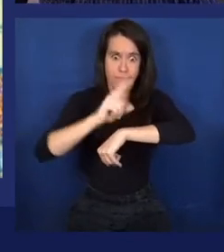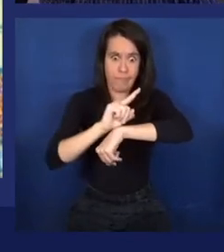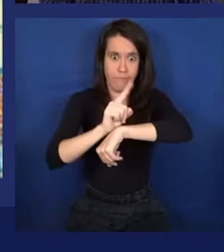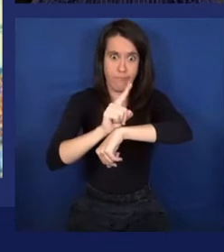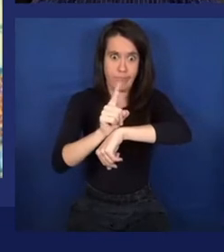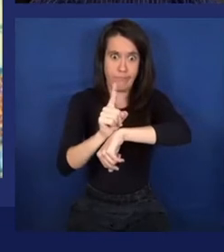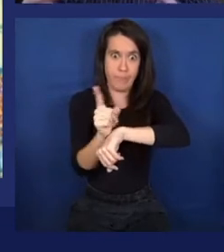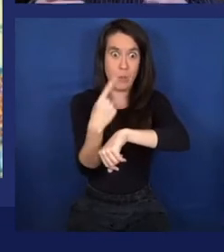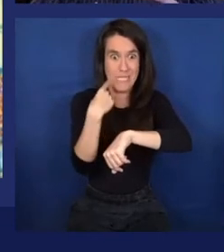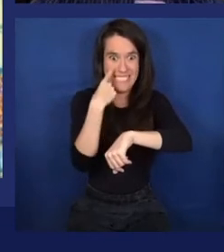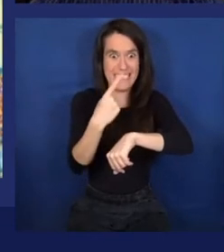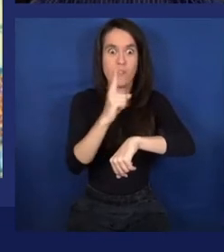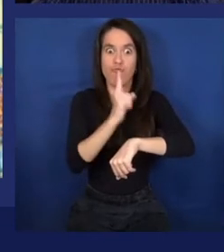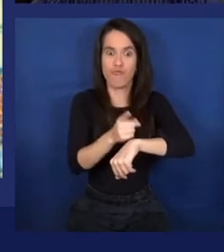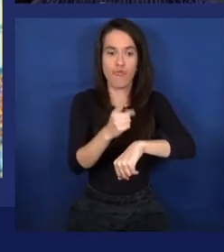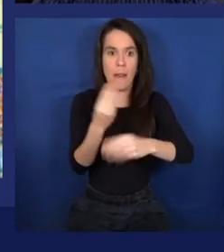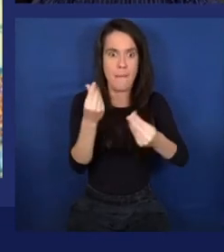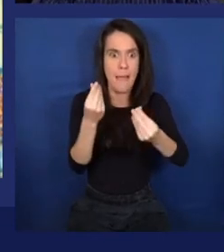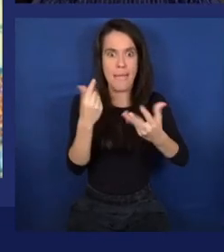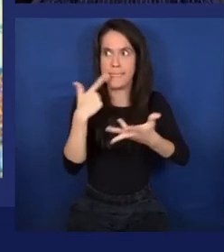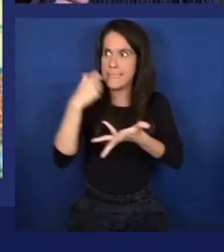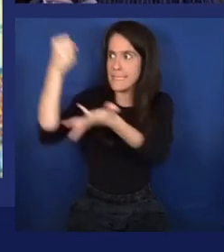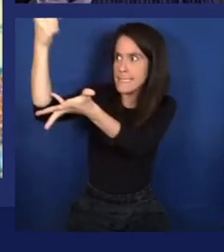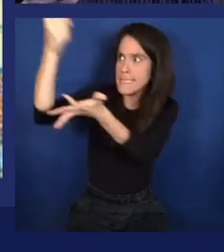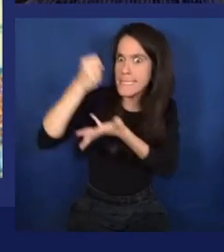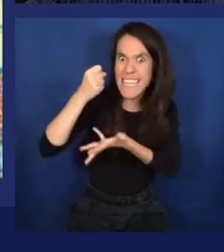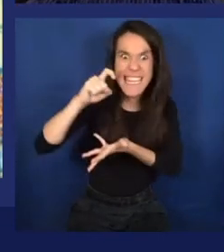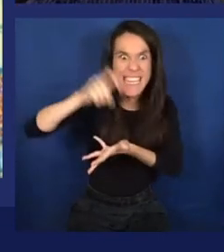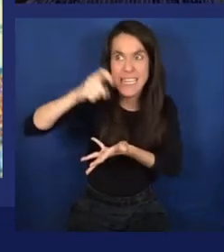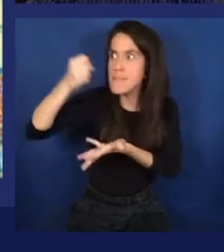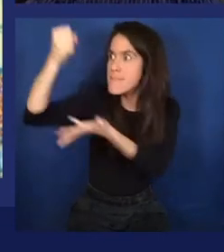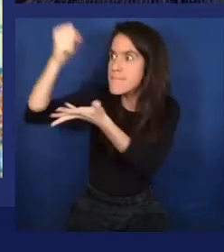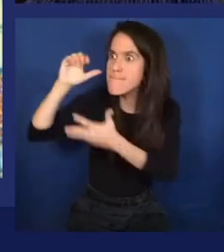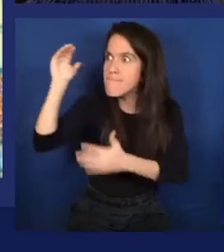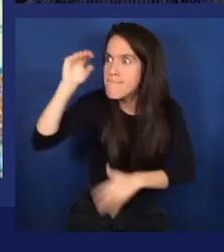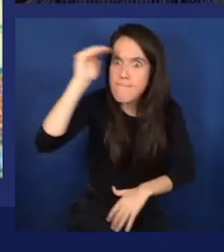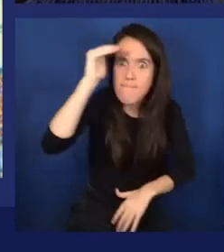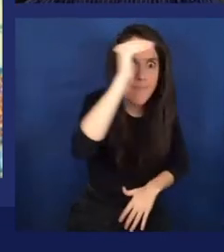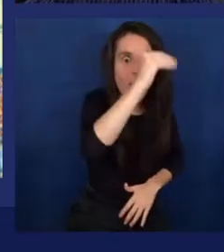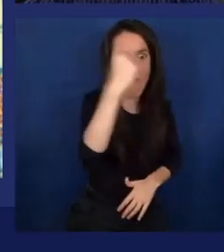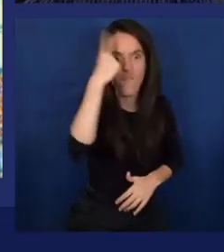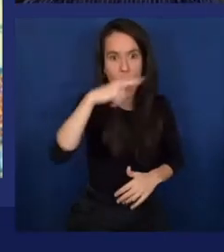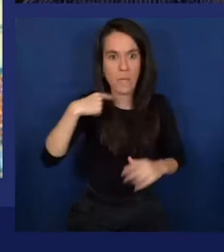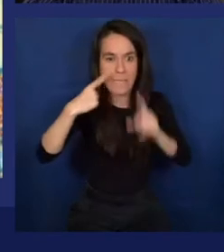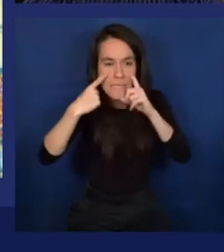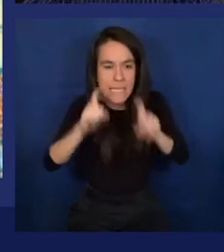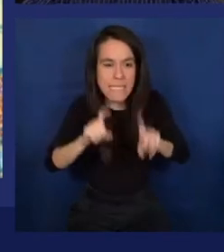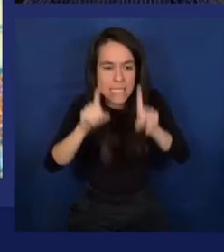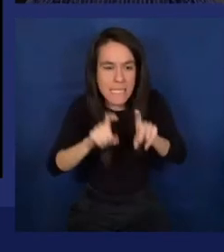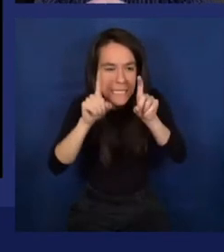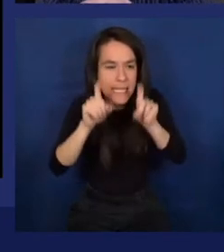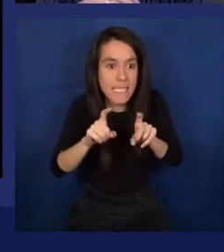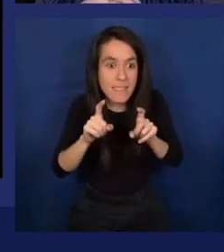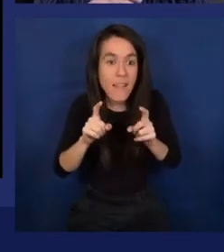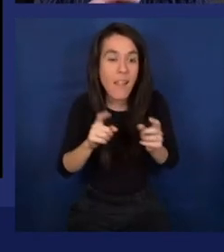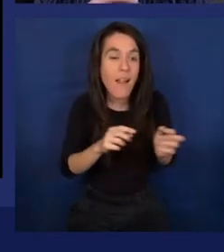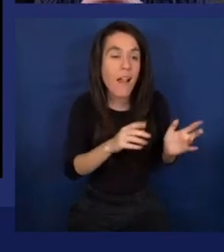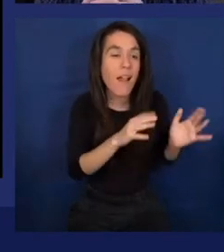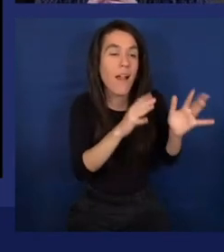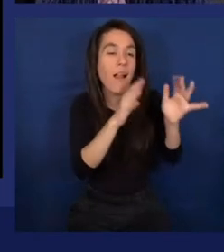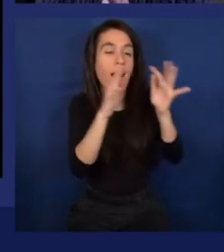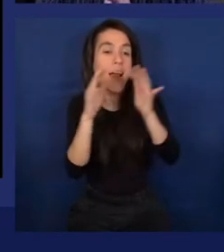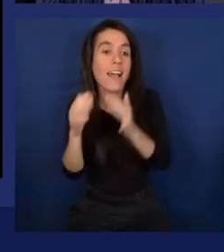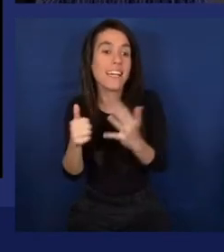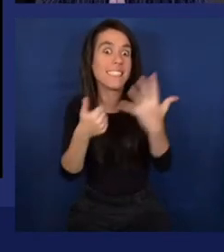grants to do these experiments. Now, by the time you get into the 60s, we're getting some pretty interesting pieces of